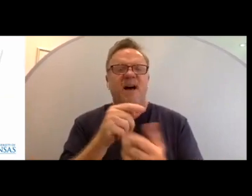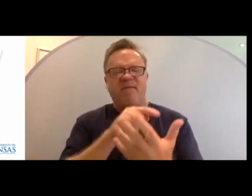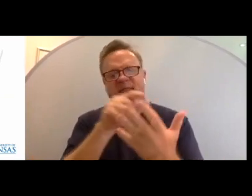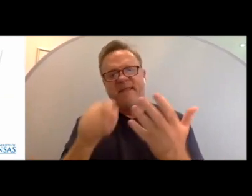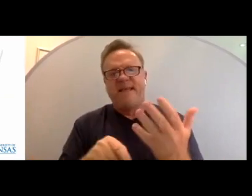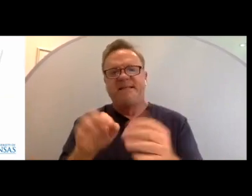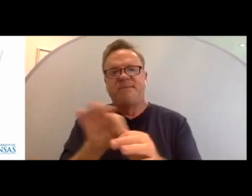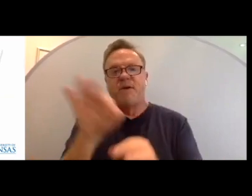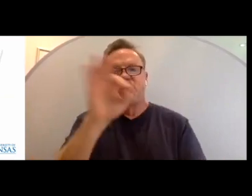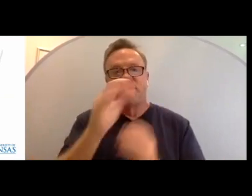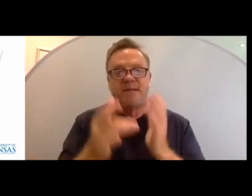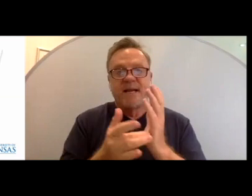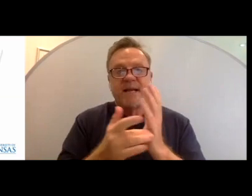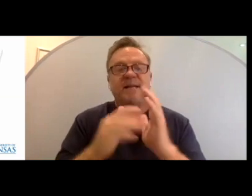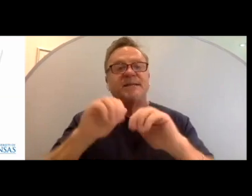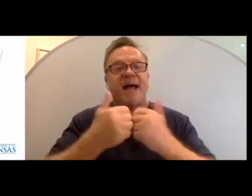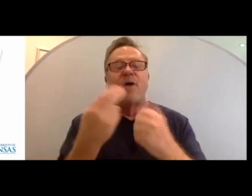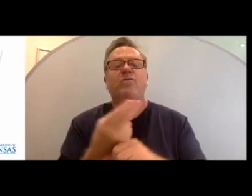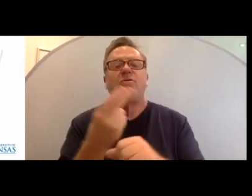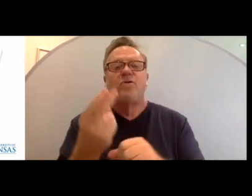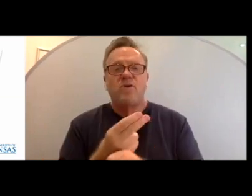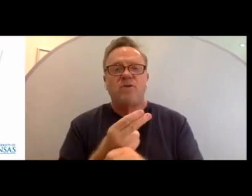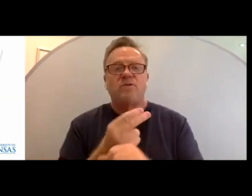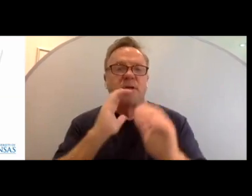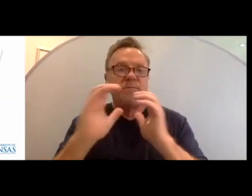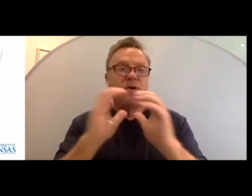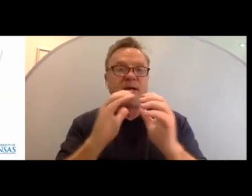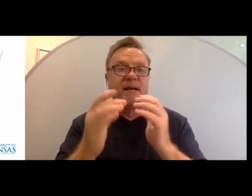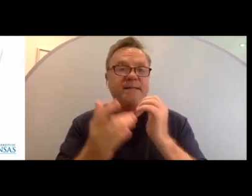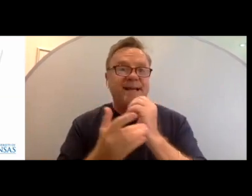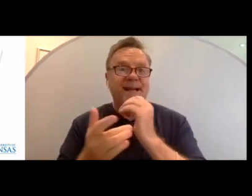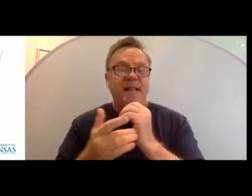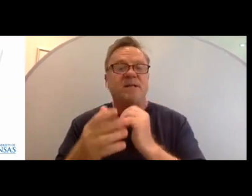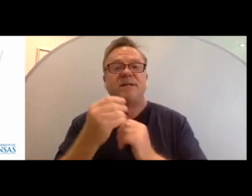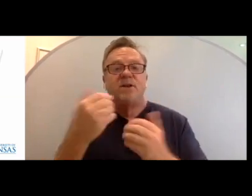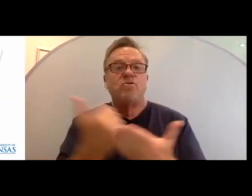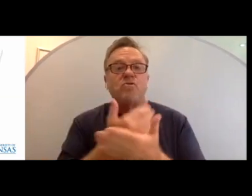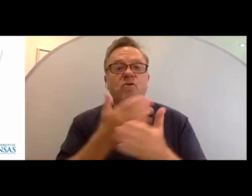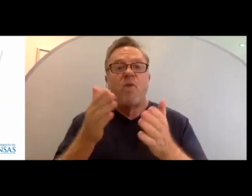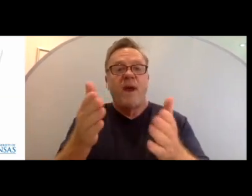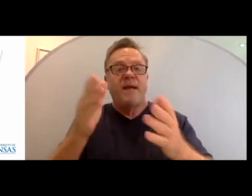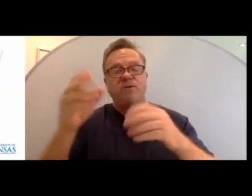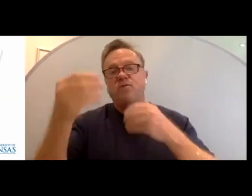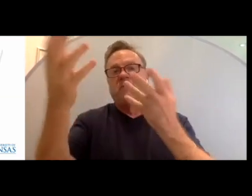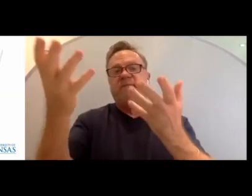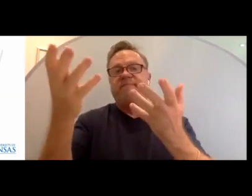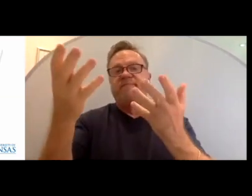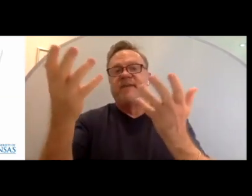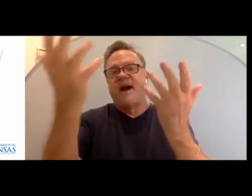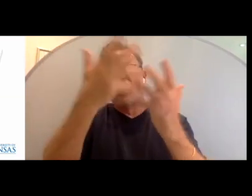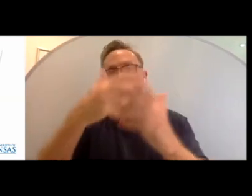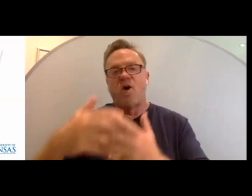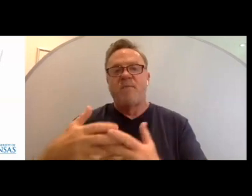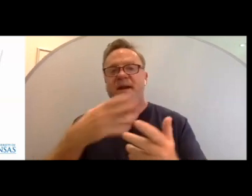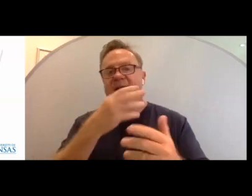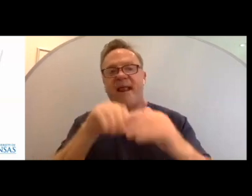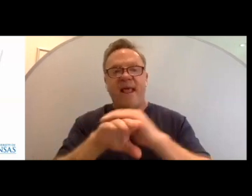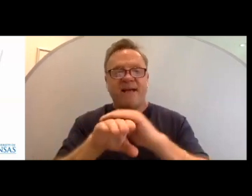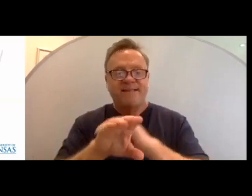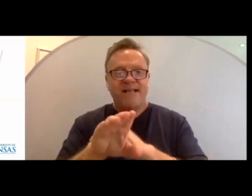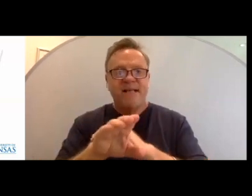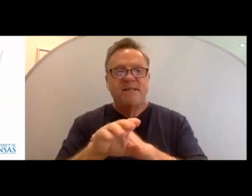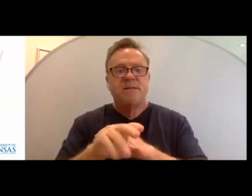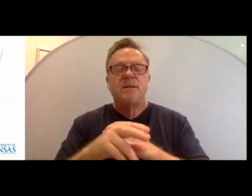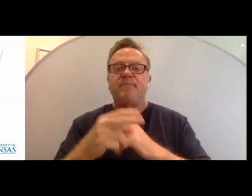technologies and how to use communication technologies in new ways to provide harmony and access. Certainly